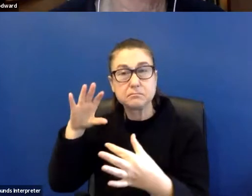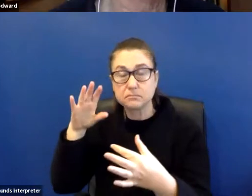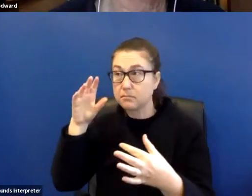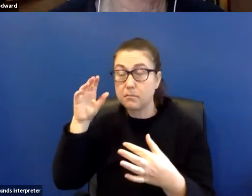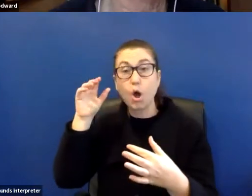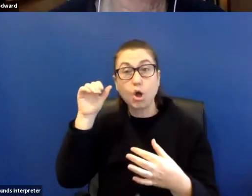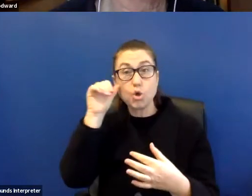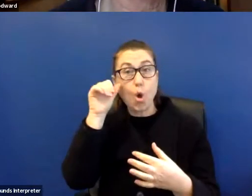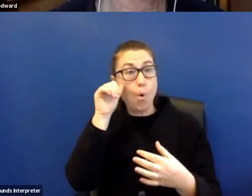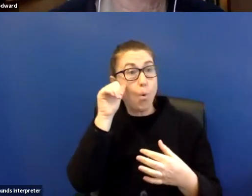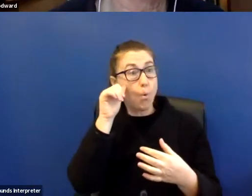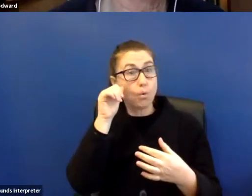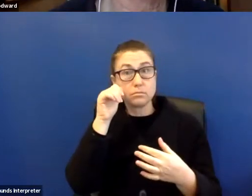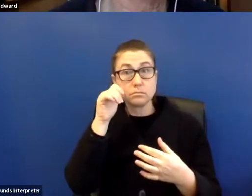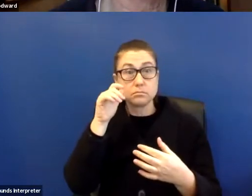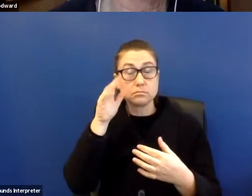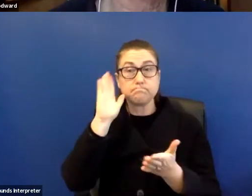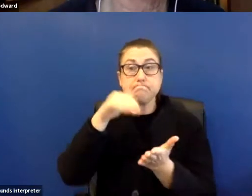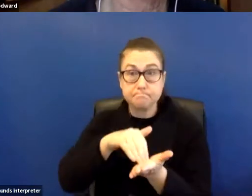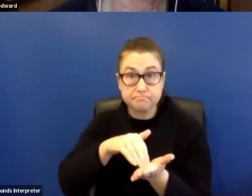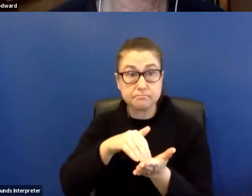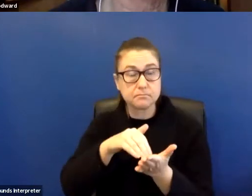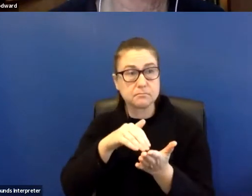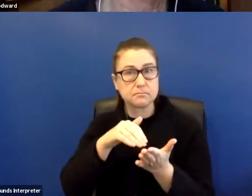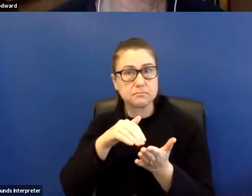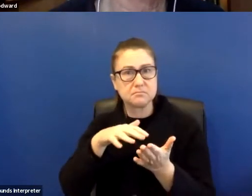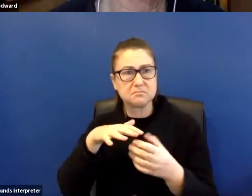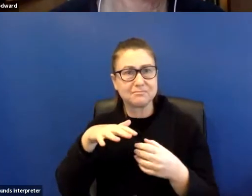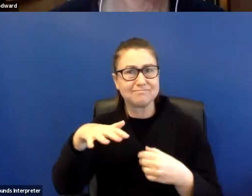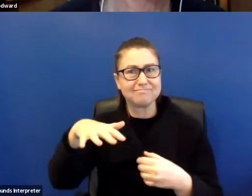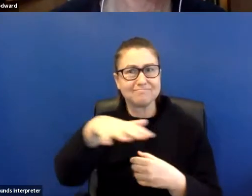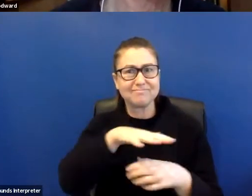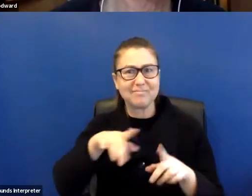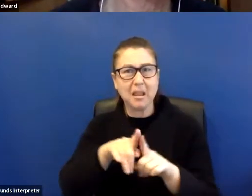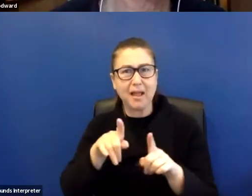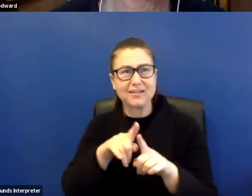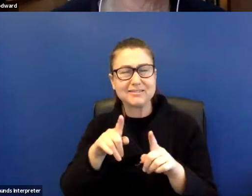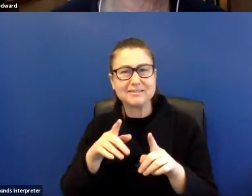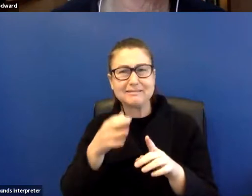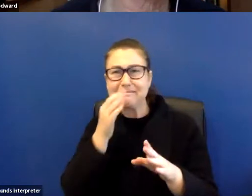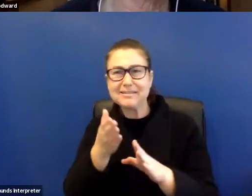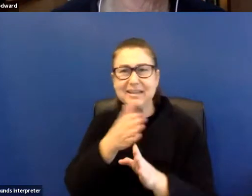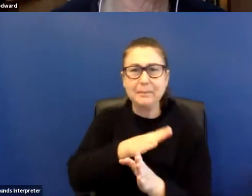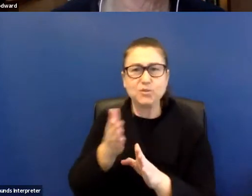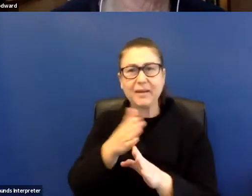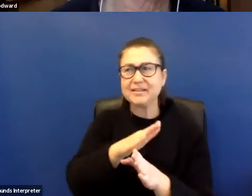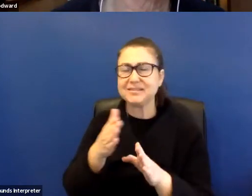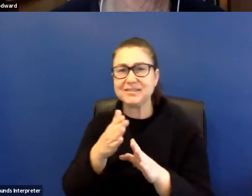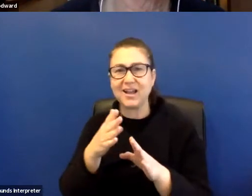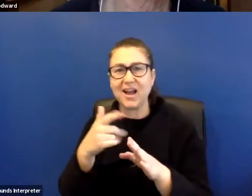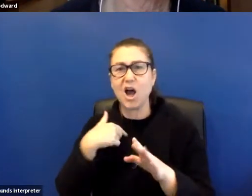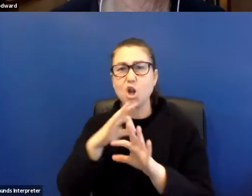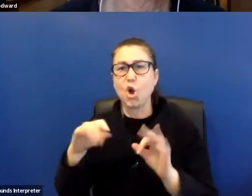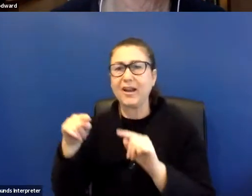here or you're this sense of being somewhere in that void of the in-between. And that's something that, you know, you